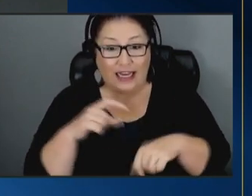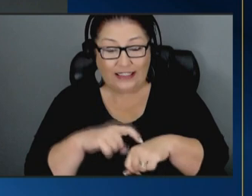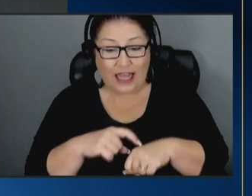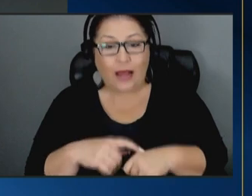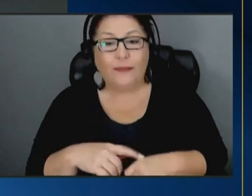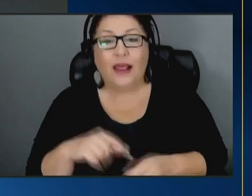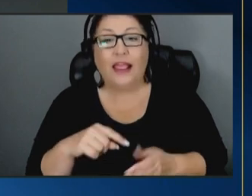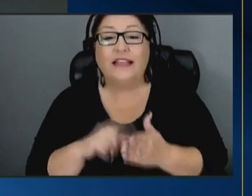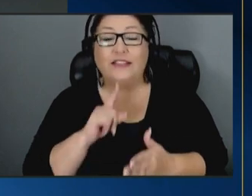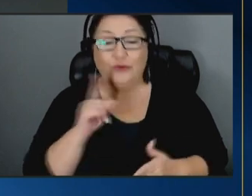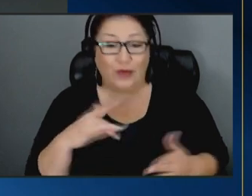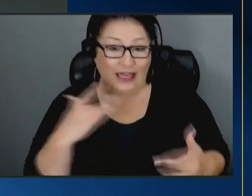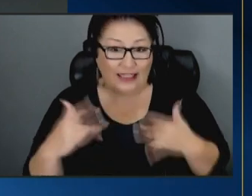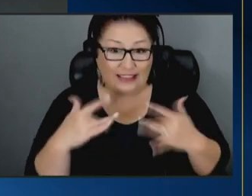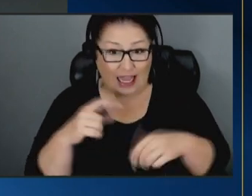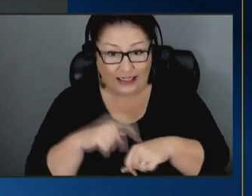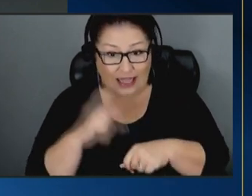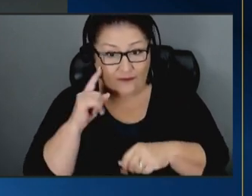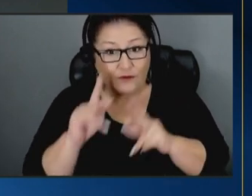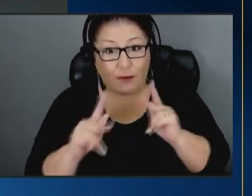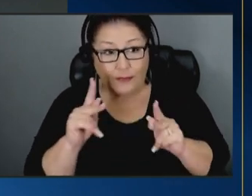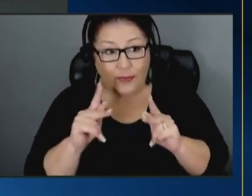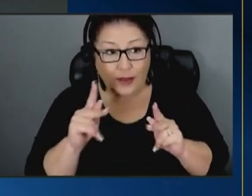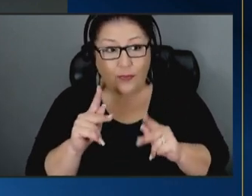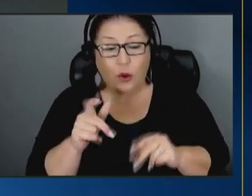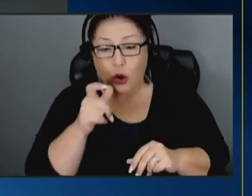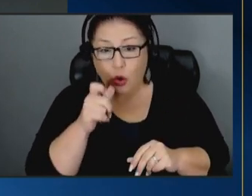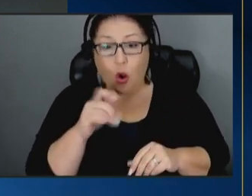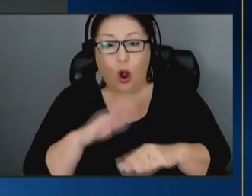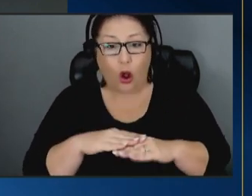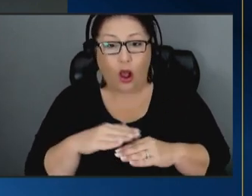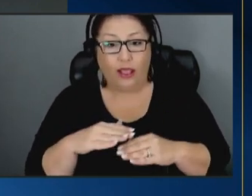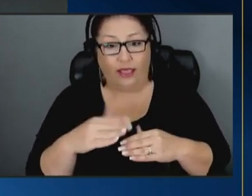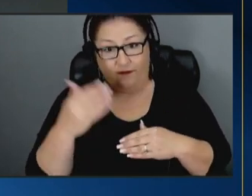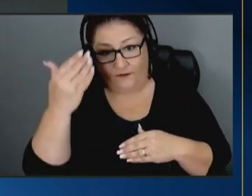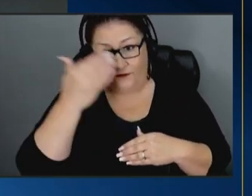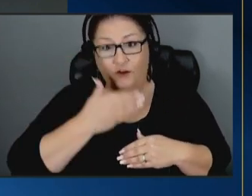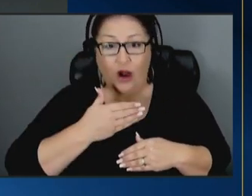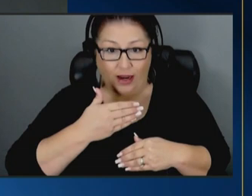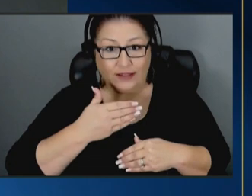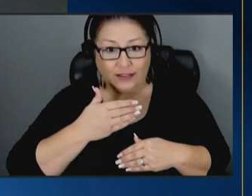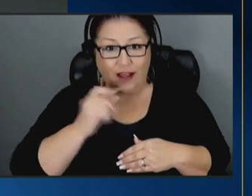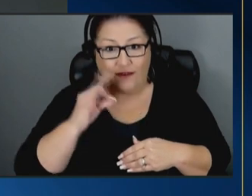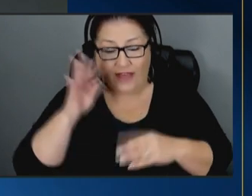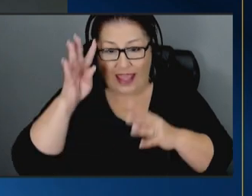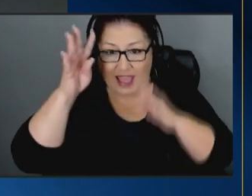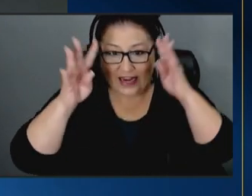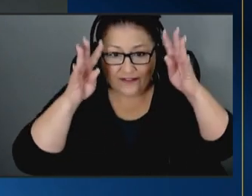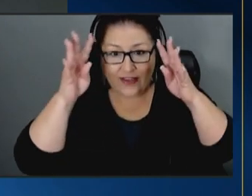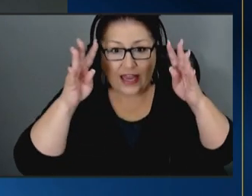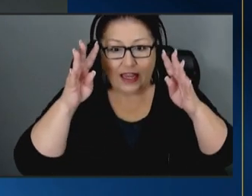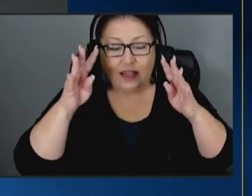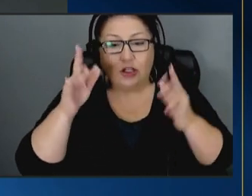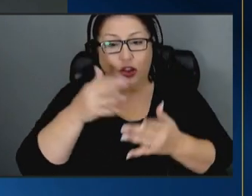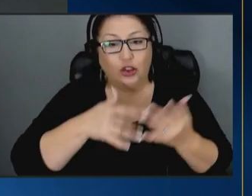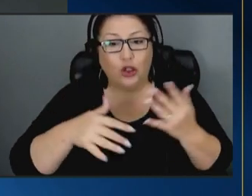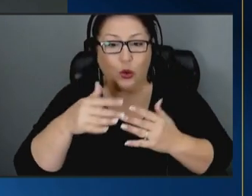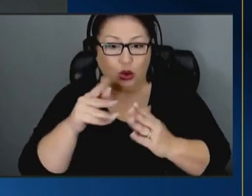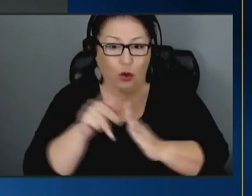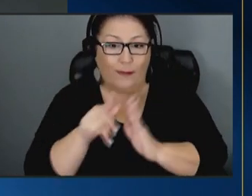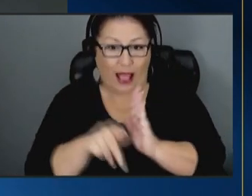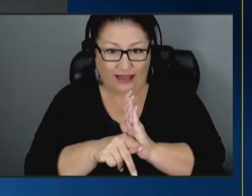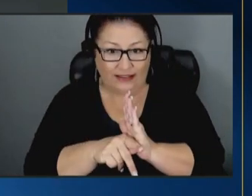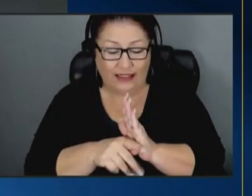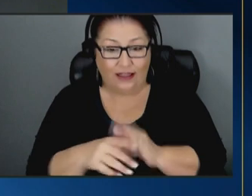an exciting time for people who are on the front lines of innovating in social policy and at the end of the